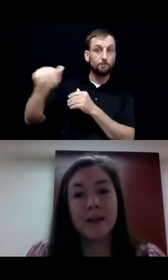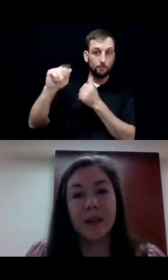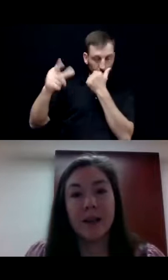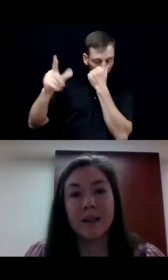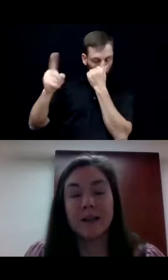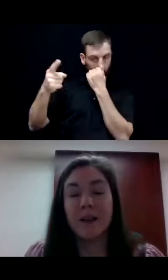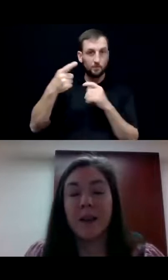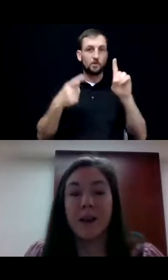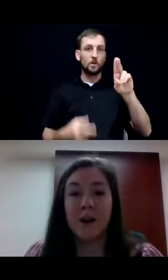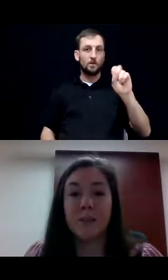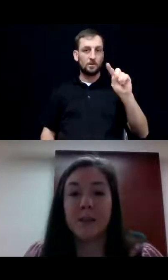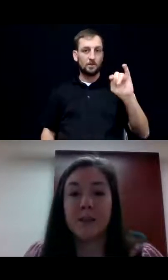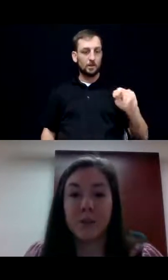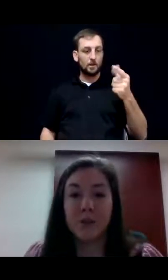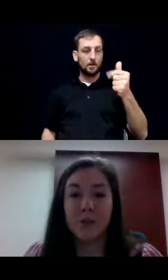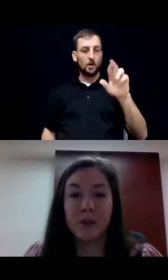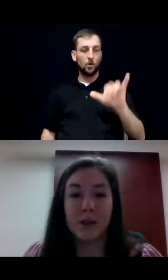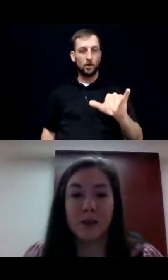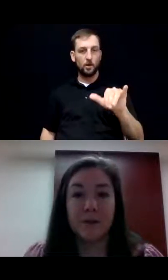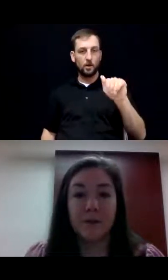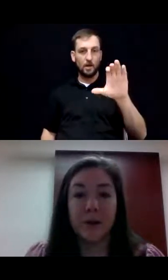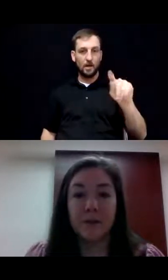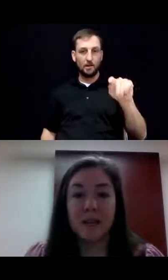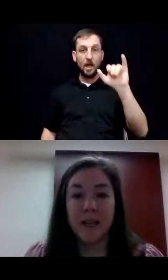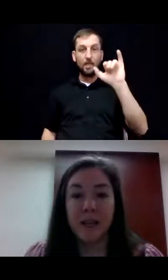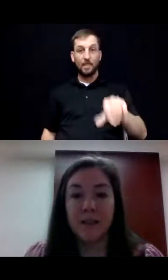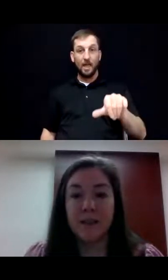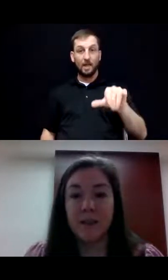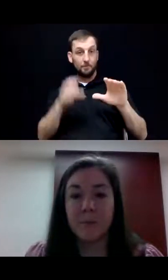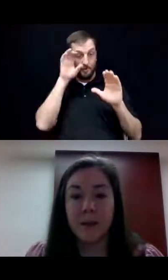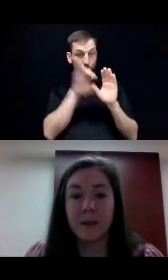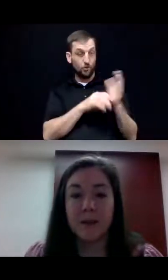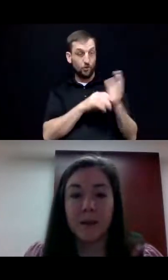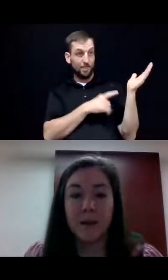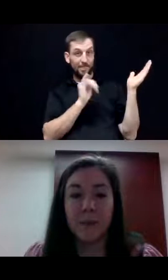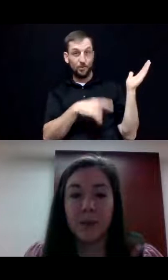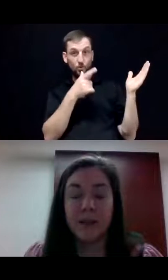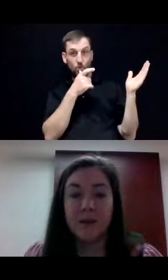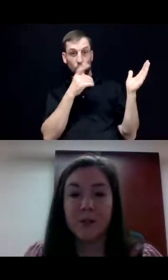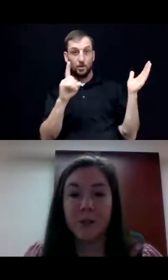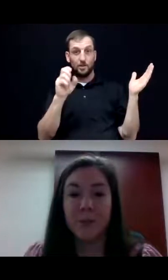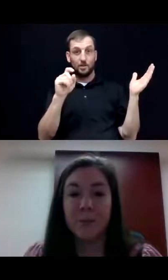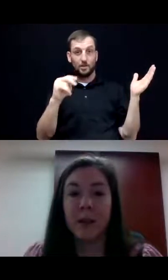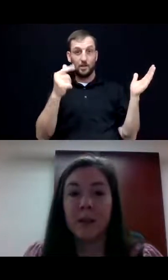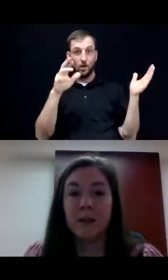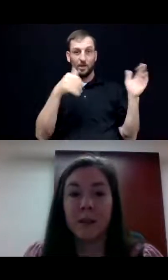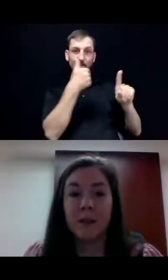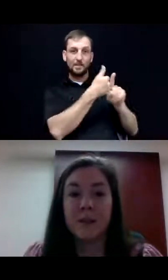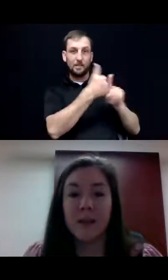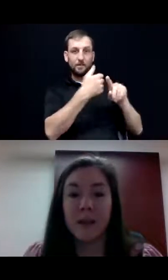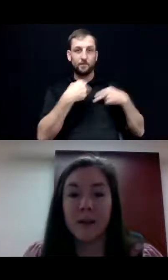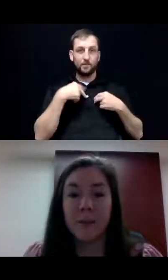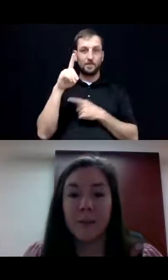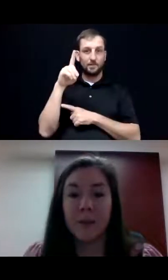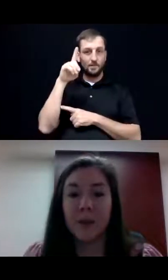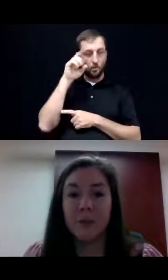Dustin Gary Act. Um, this is a picture of, um, Dustin Gary is a young man, um, with Down syndrome, lives,